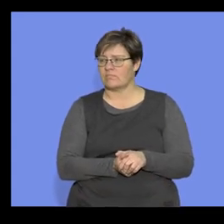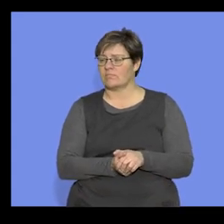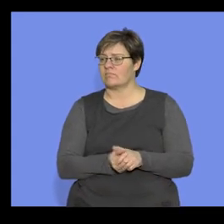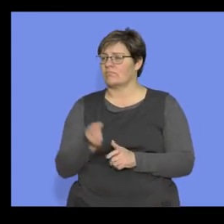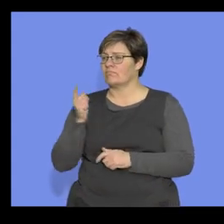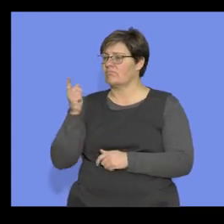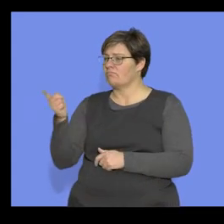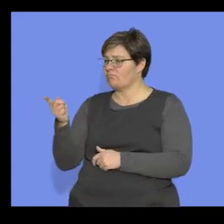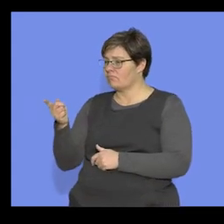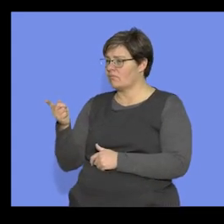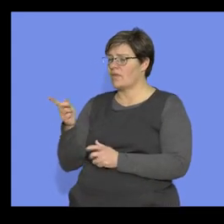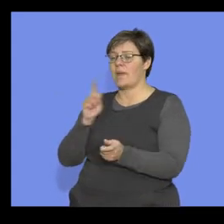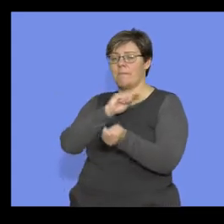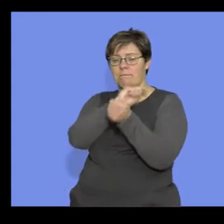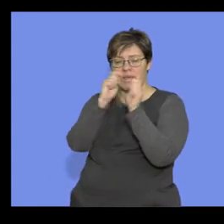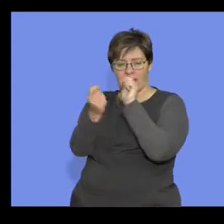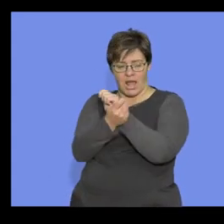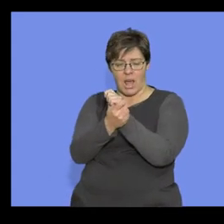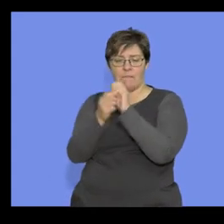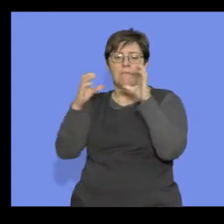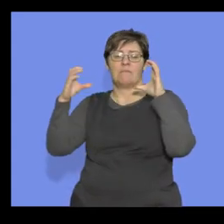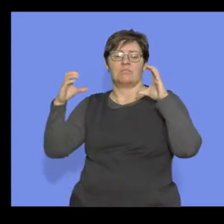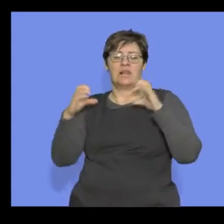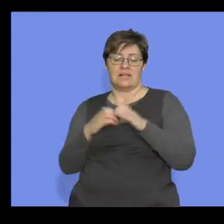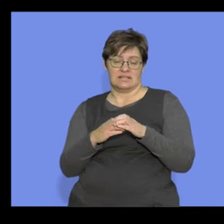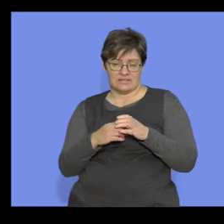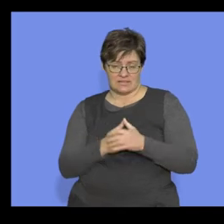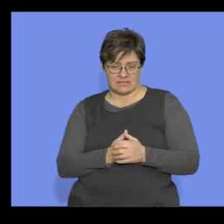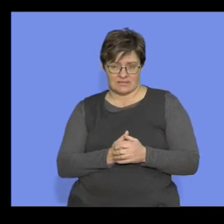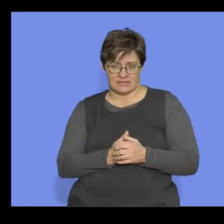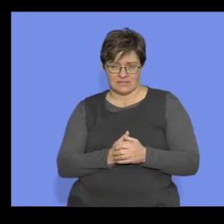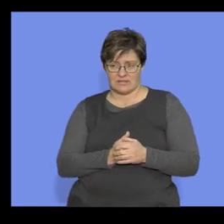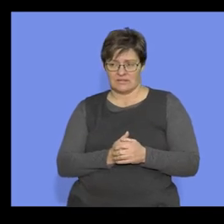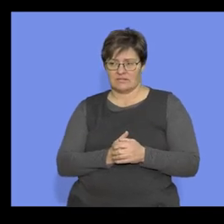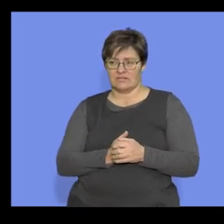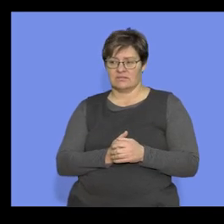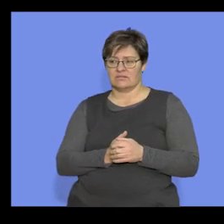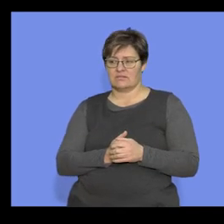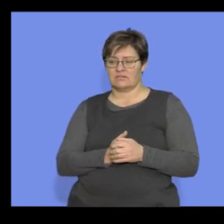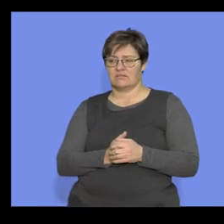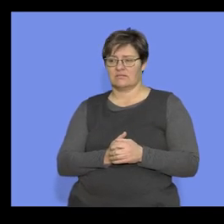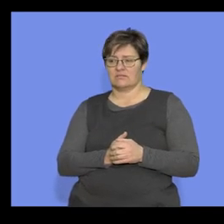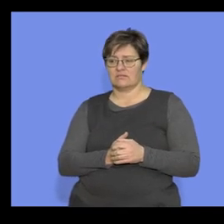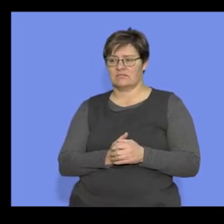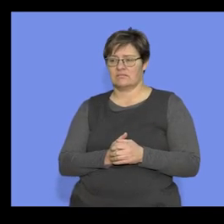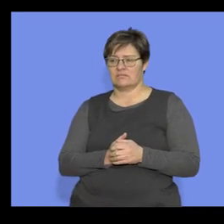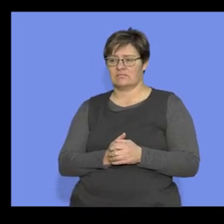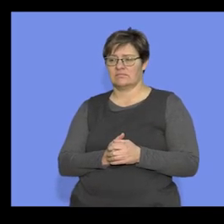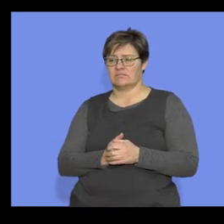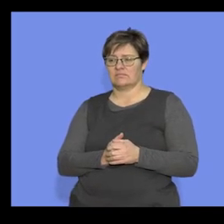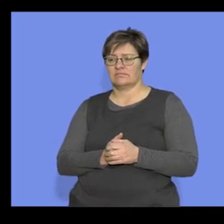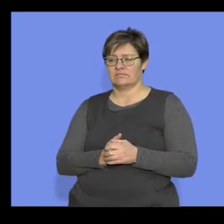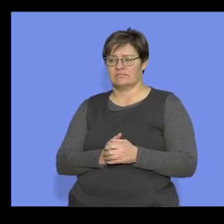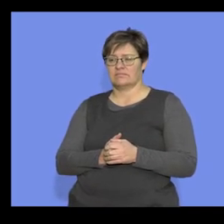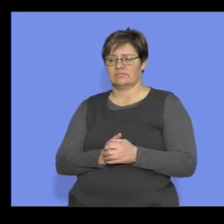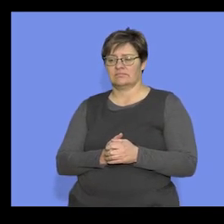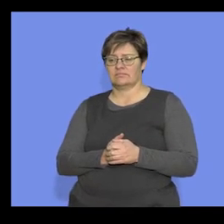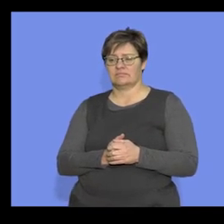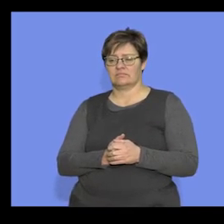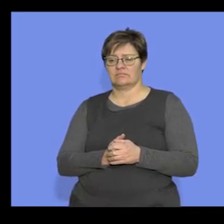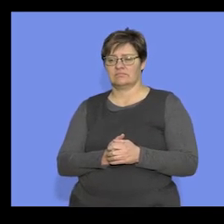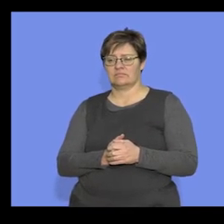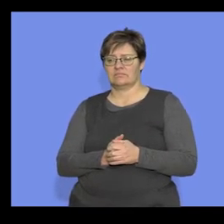Right, so what over here? What do we notice? The jaw becomes